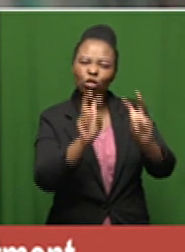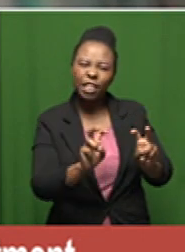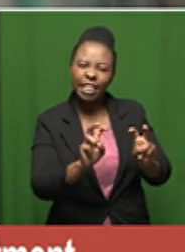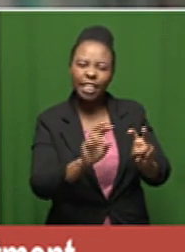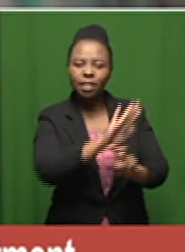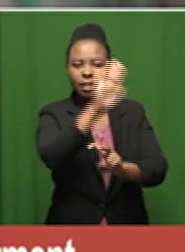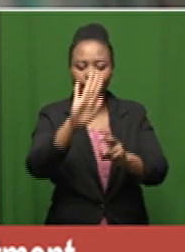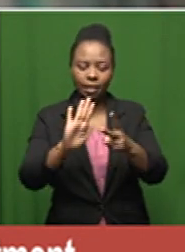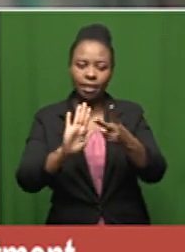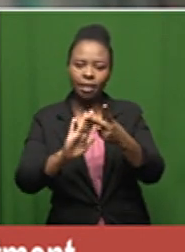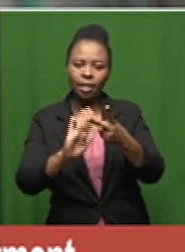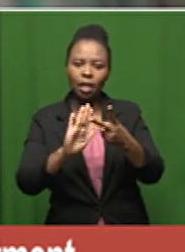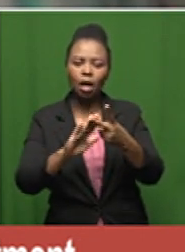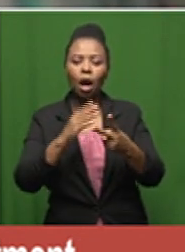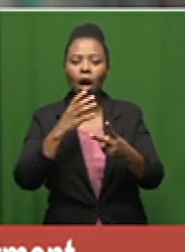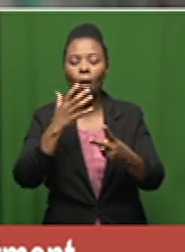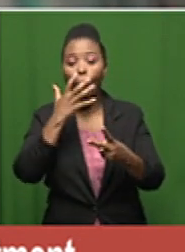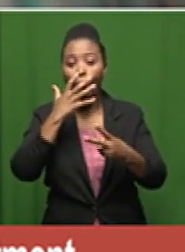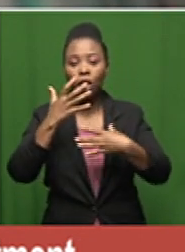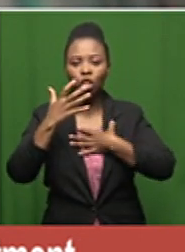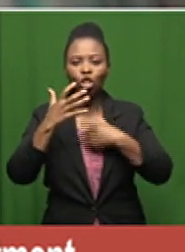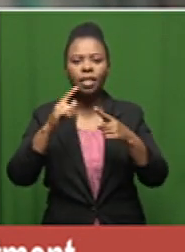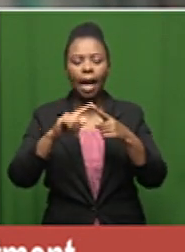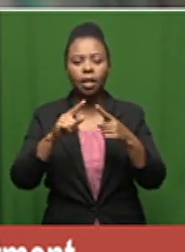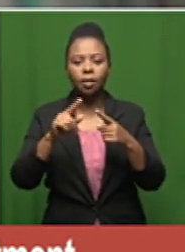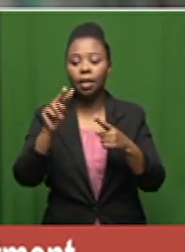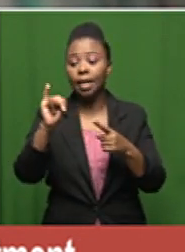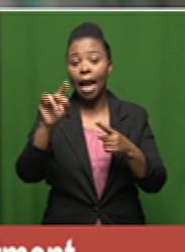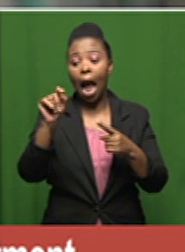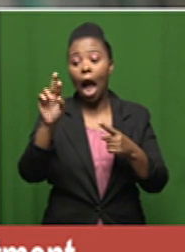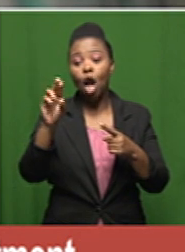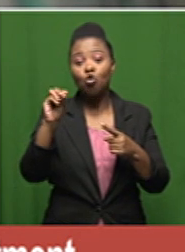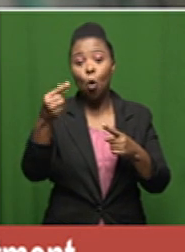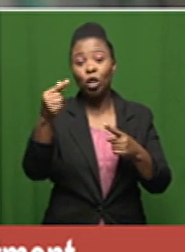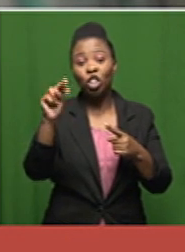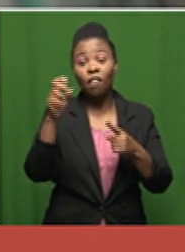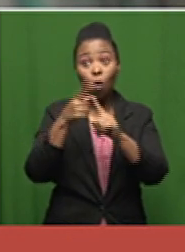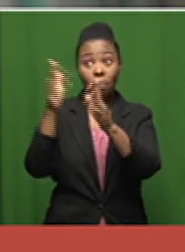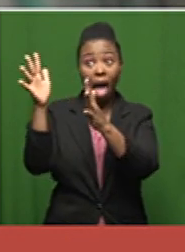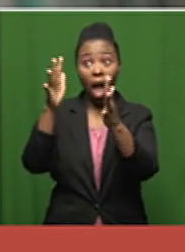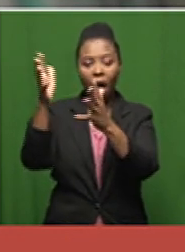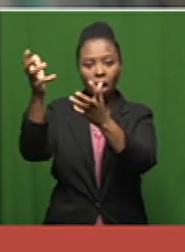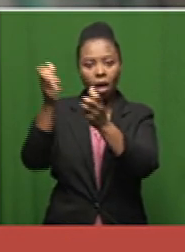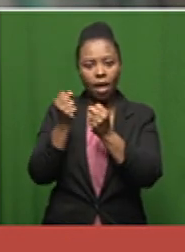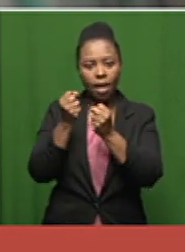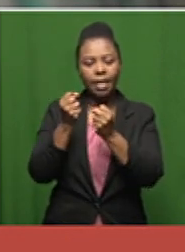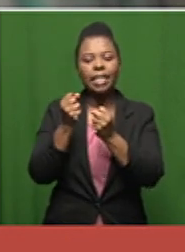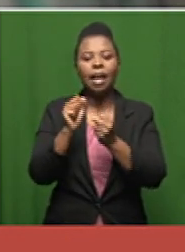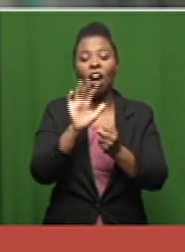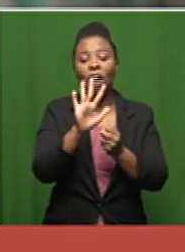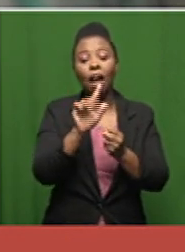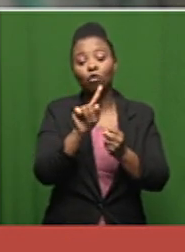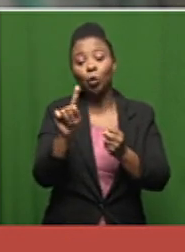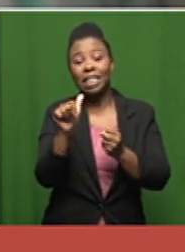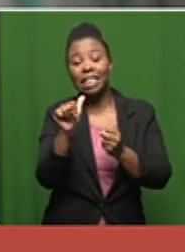oxygen concentrators and those are the ones that remove nitrogen from the air and are able to deliver up to five or six liters per minute